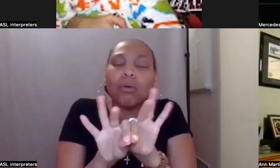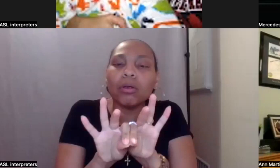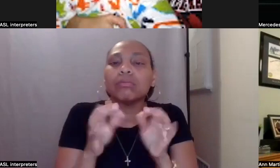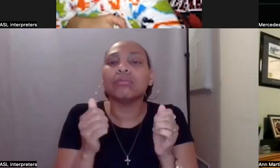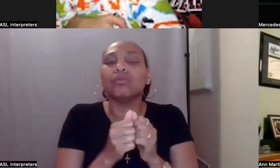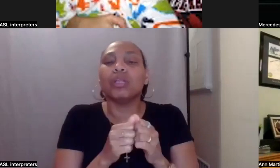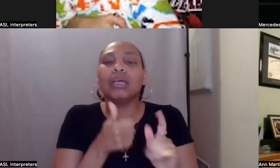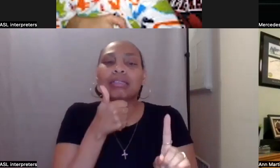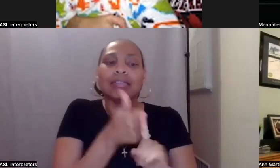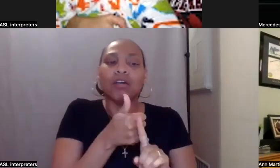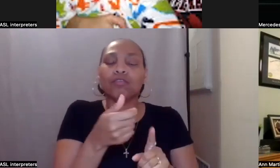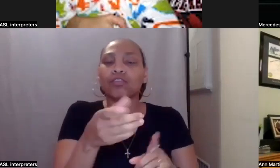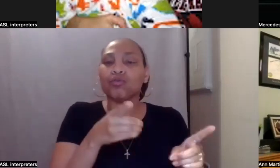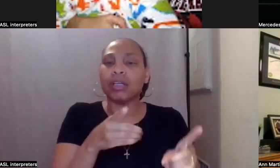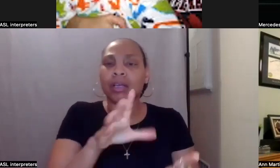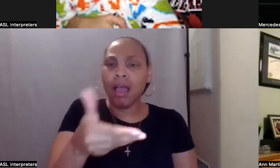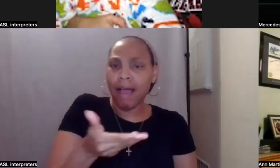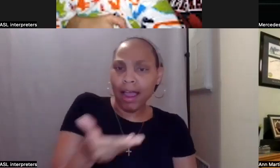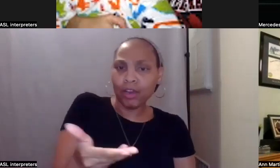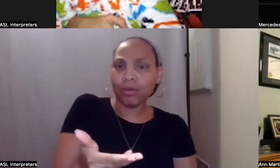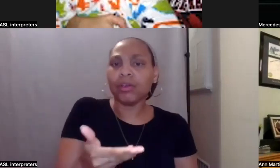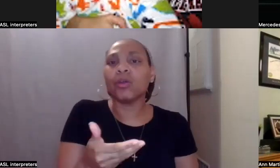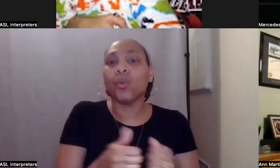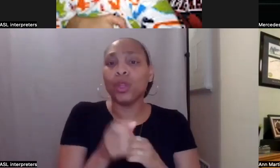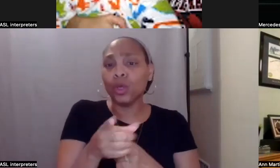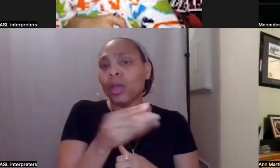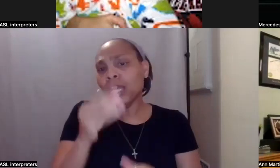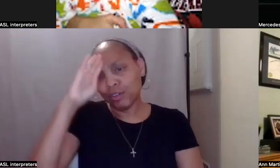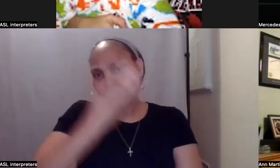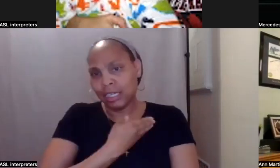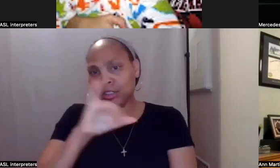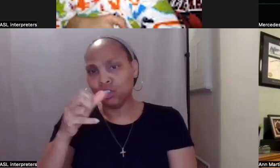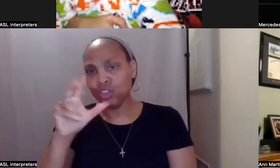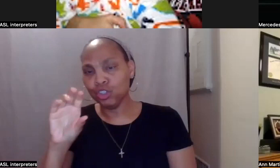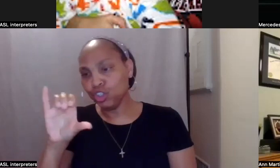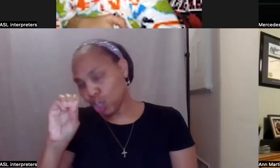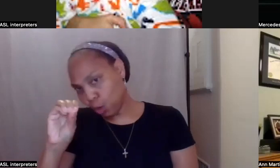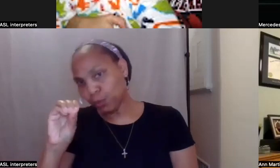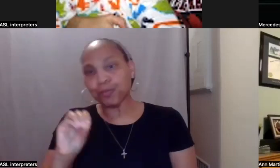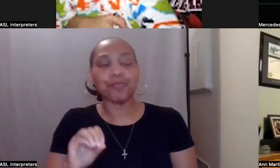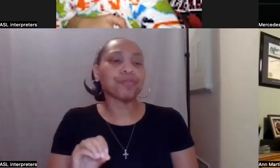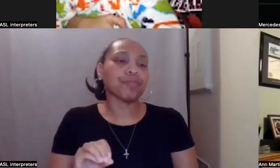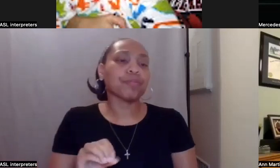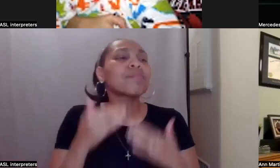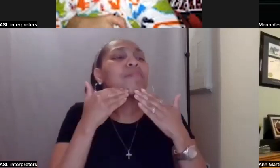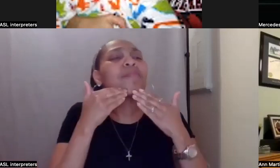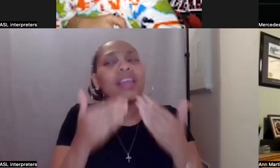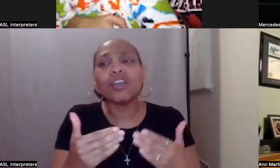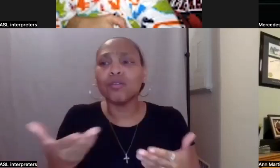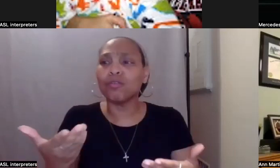hiring for you and your son, Joe. Sure. Thanks for having me. And thanks everyone for listening.